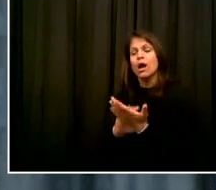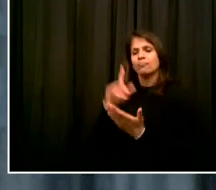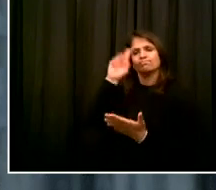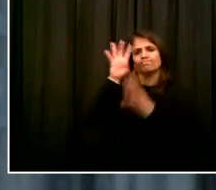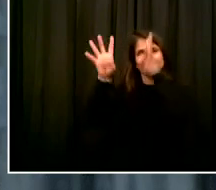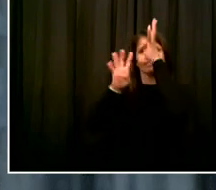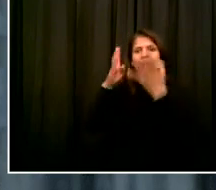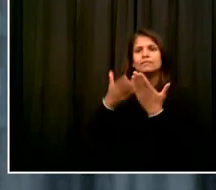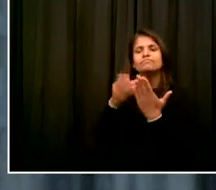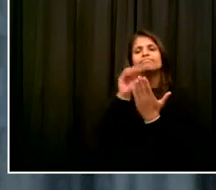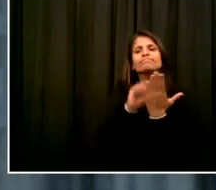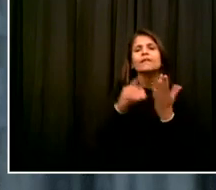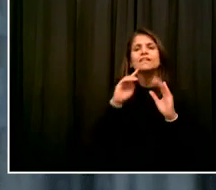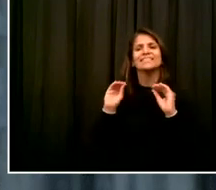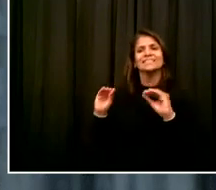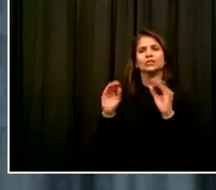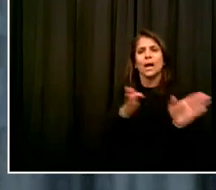math.